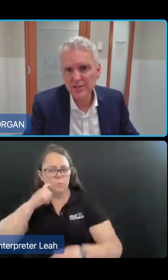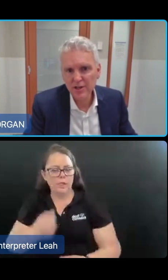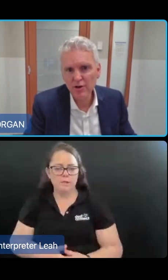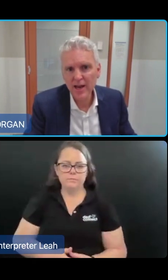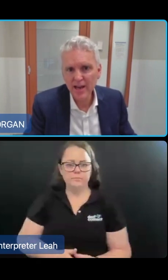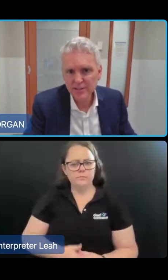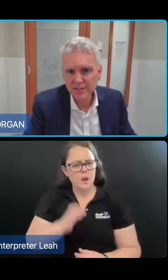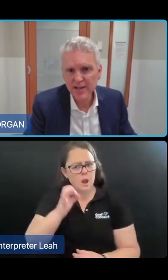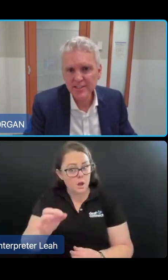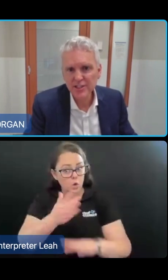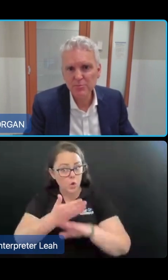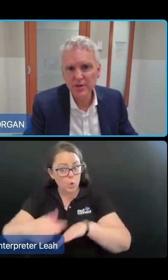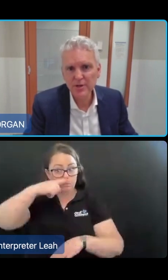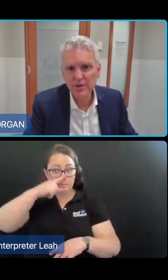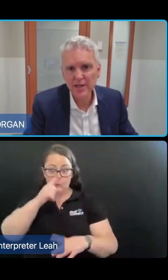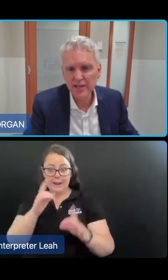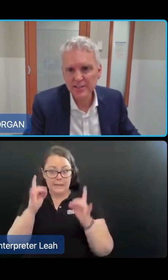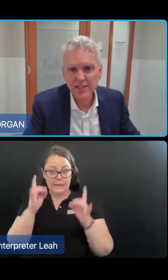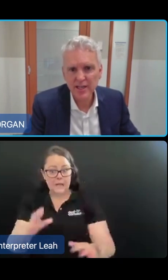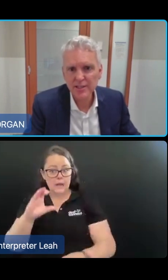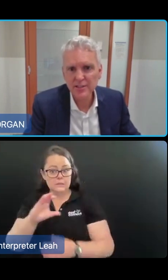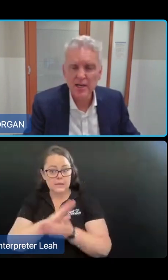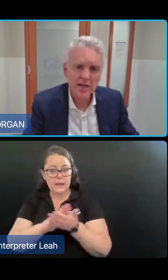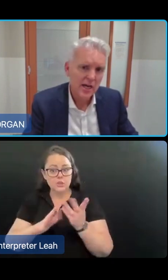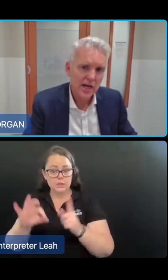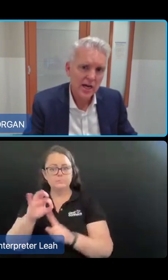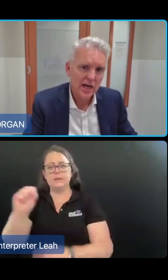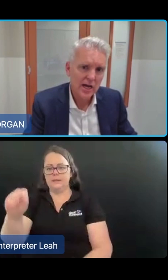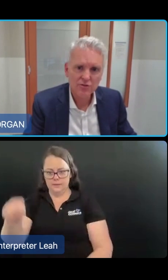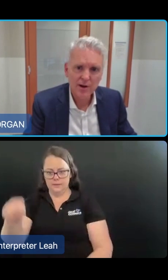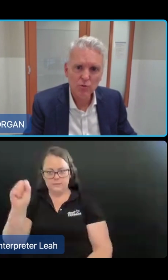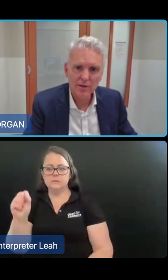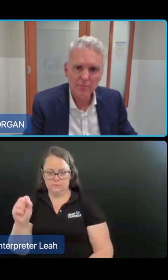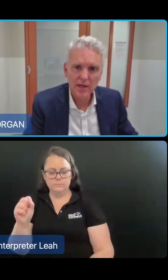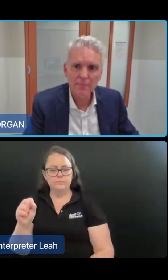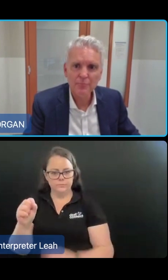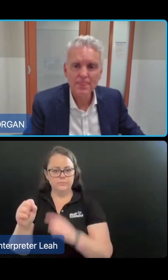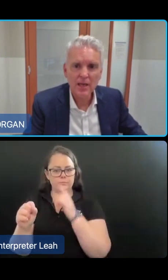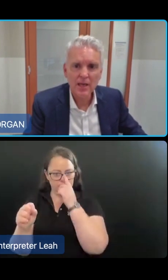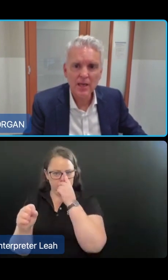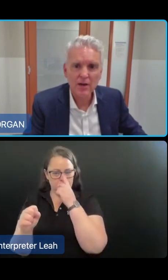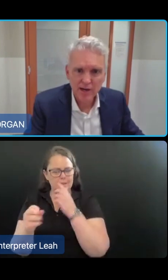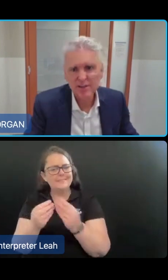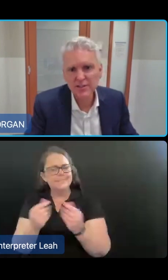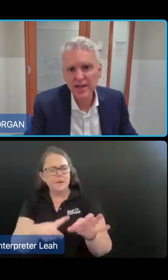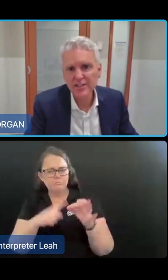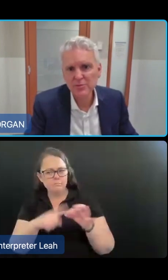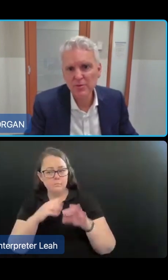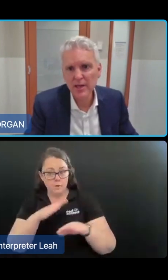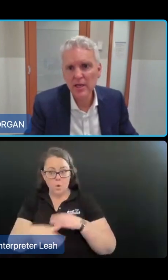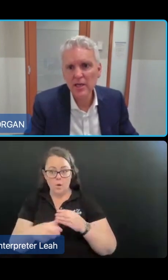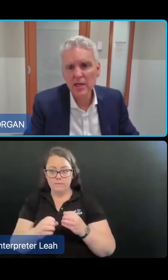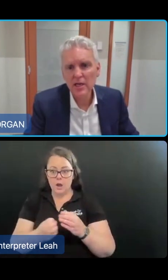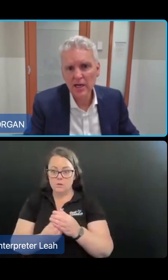be able to continue to enter the CHSP? And yes, that's the case. And some questions around will there be growth funding into the